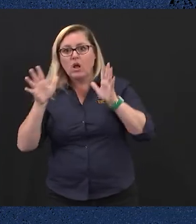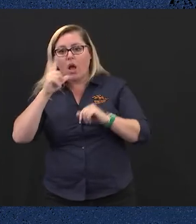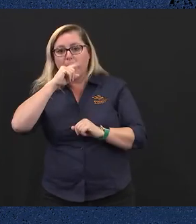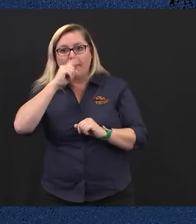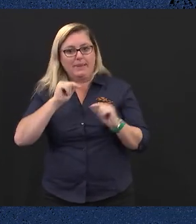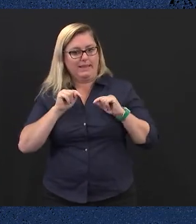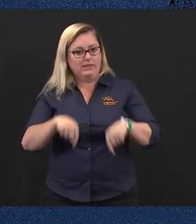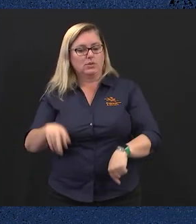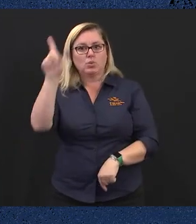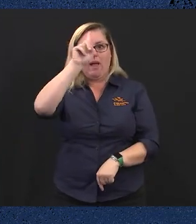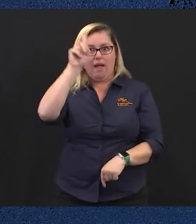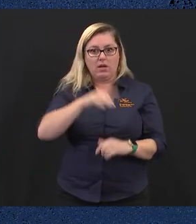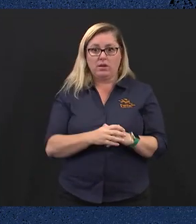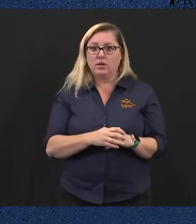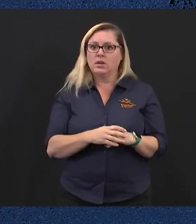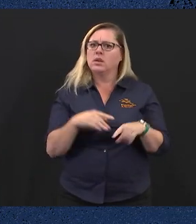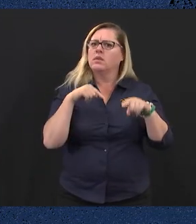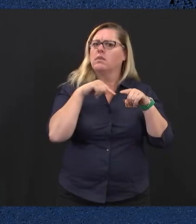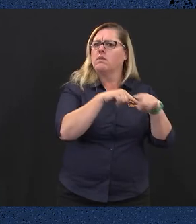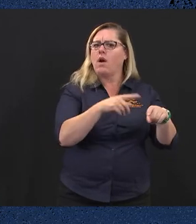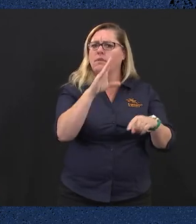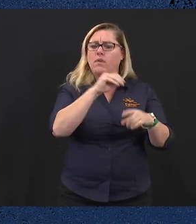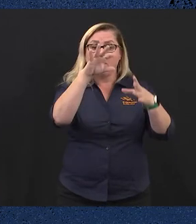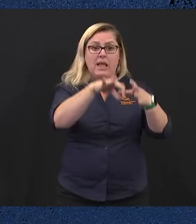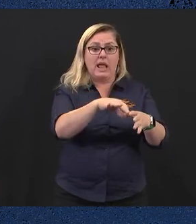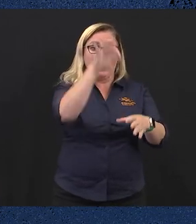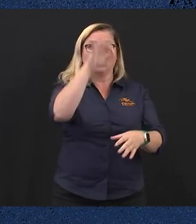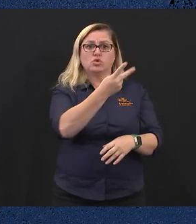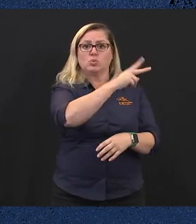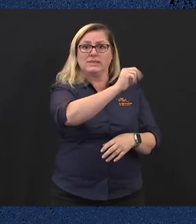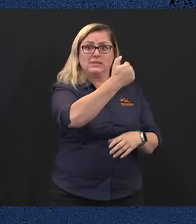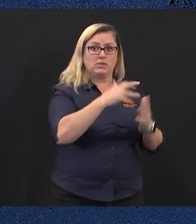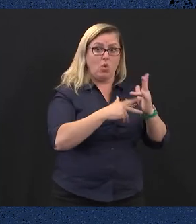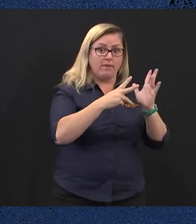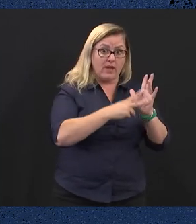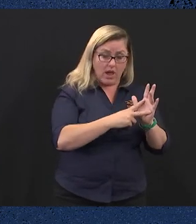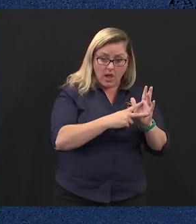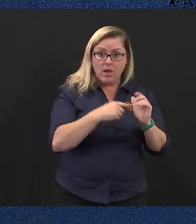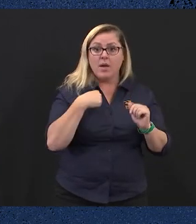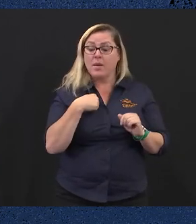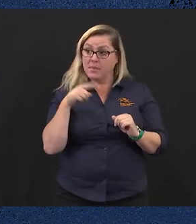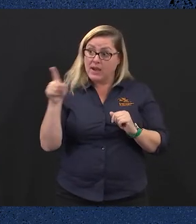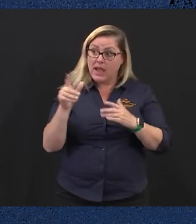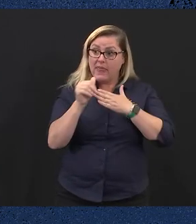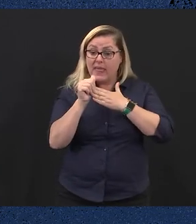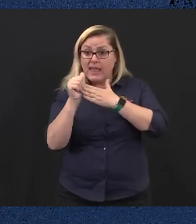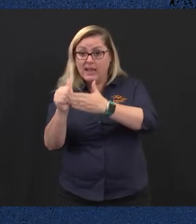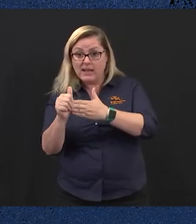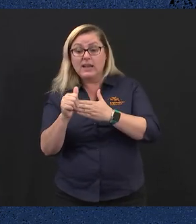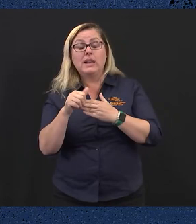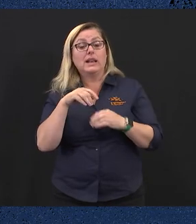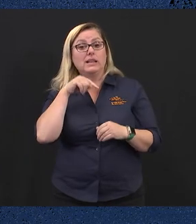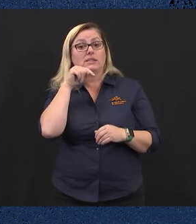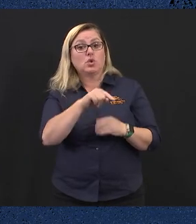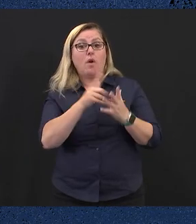Following the results of the general election on the 26th of November, I commissioned the Leader of the Victorian Labor Party, Mr